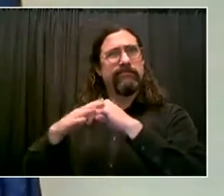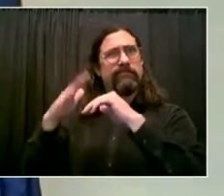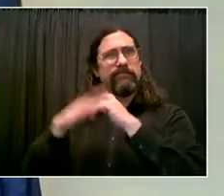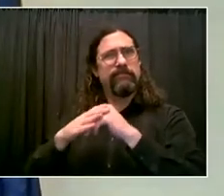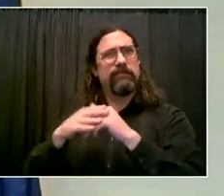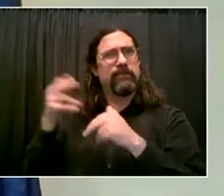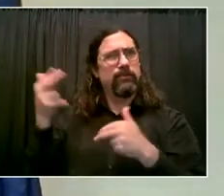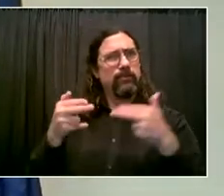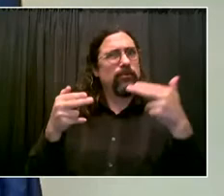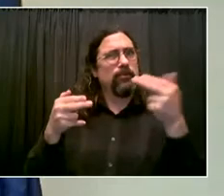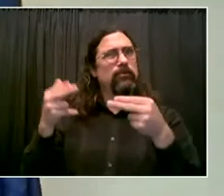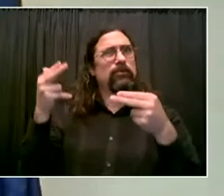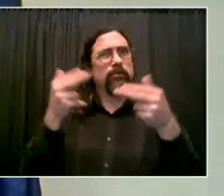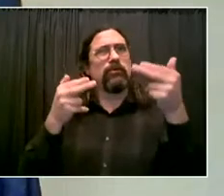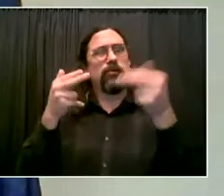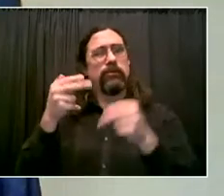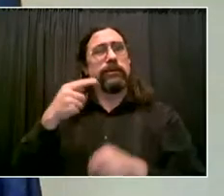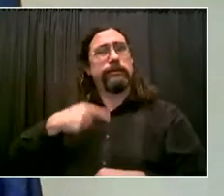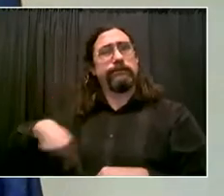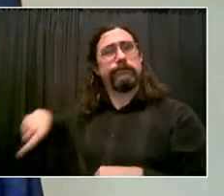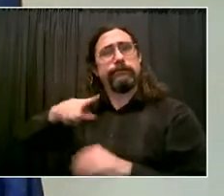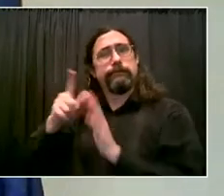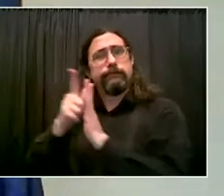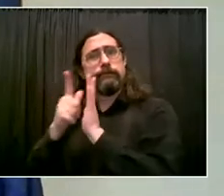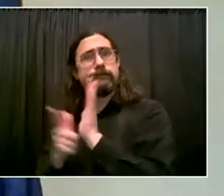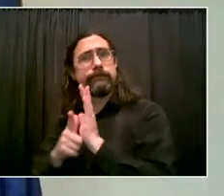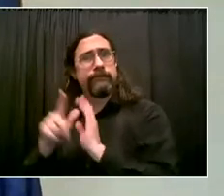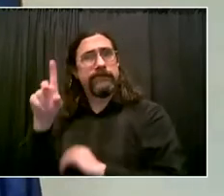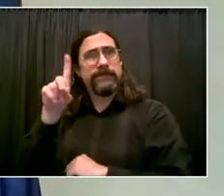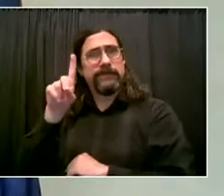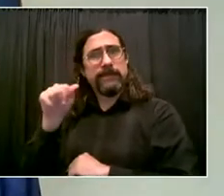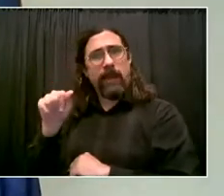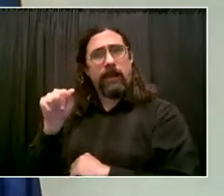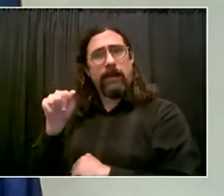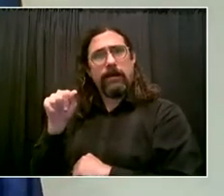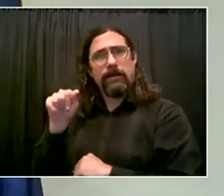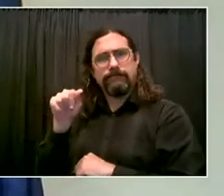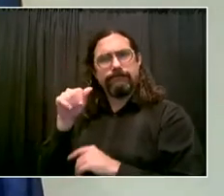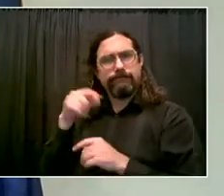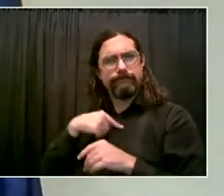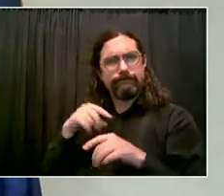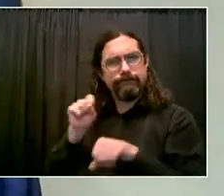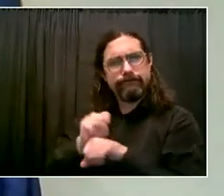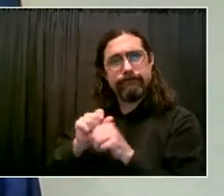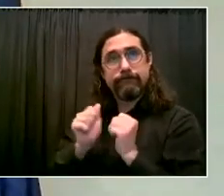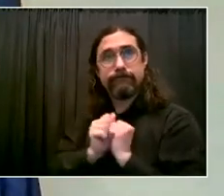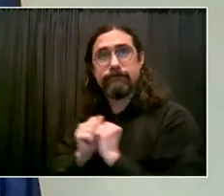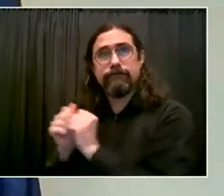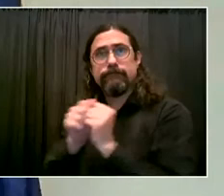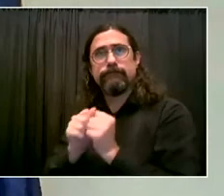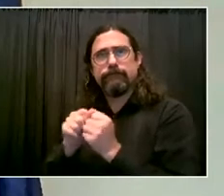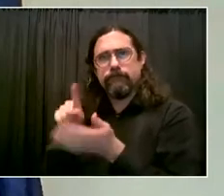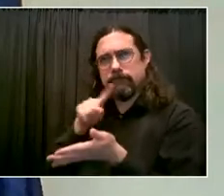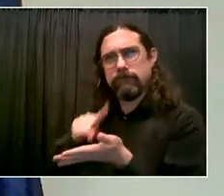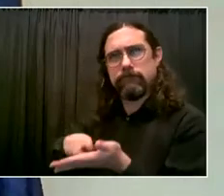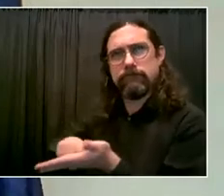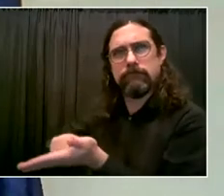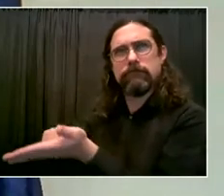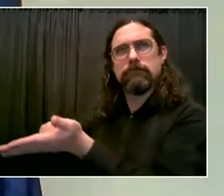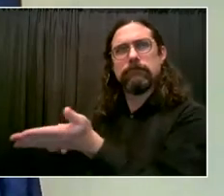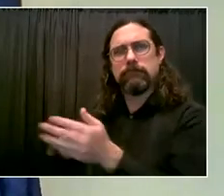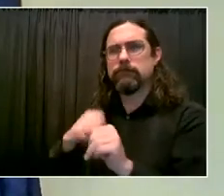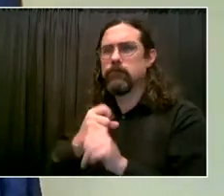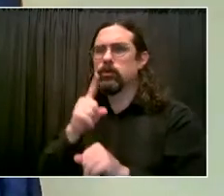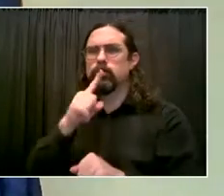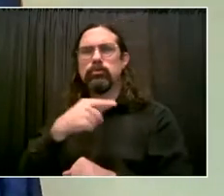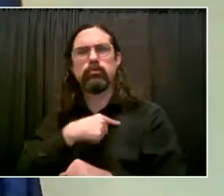eventually become homicides. But we got to do prevention before that even happens. Let's get out there and investigate that. So, they're doing that kind